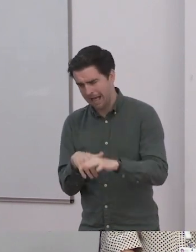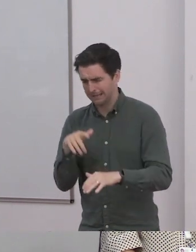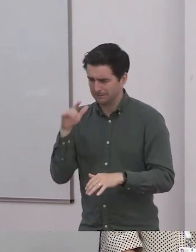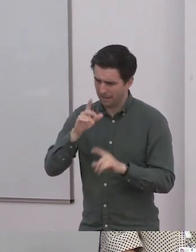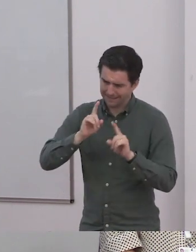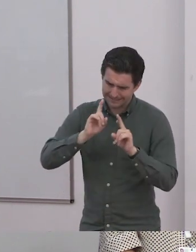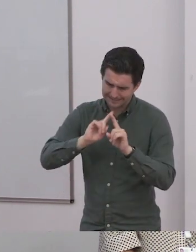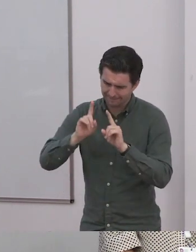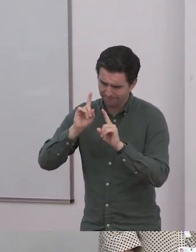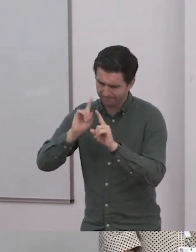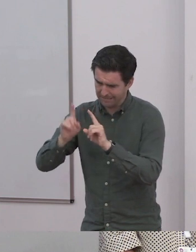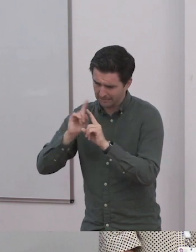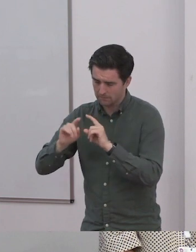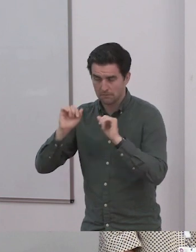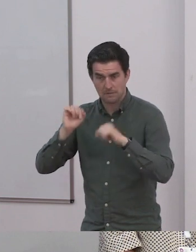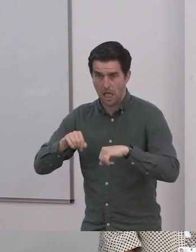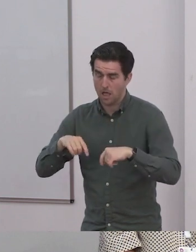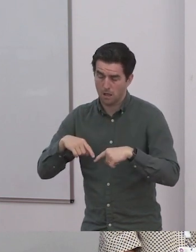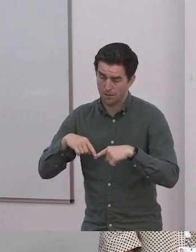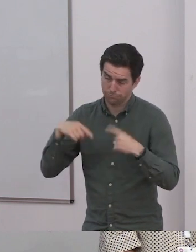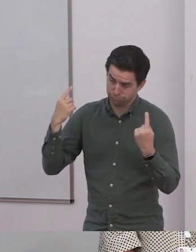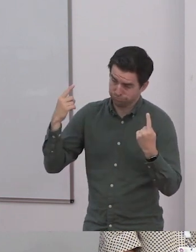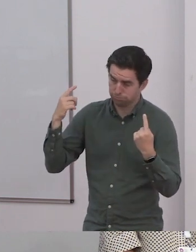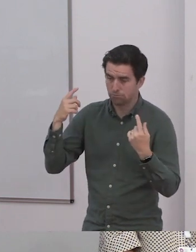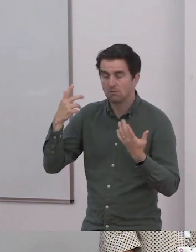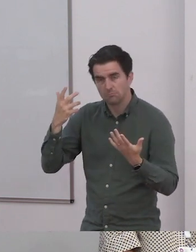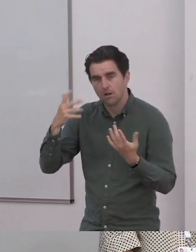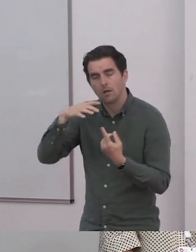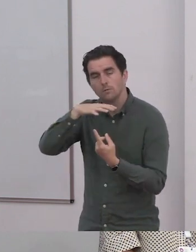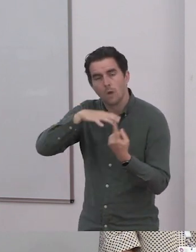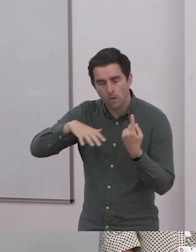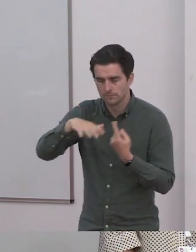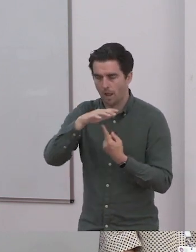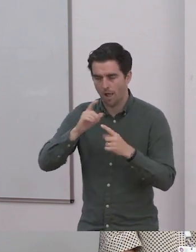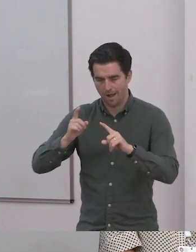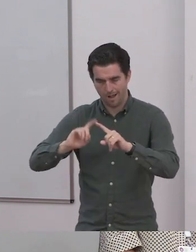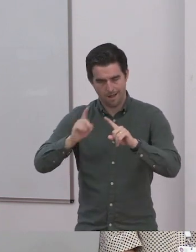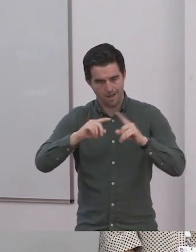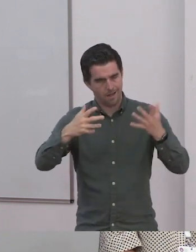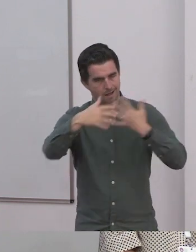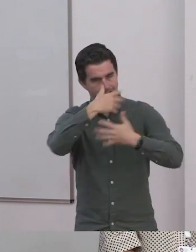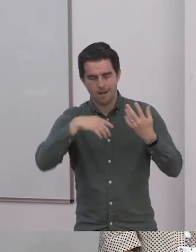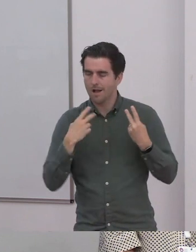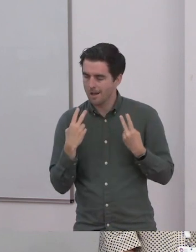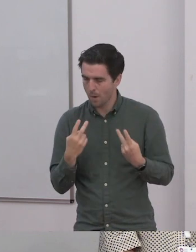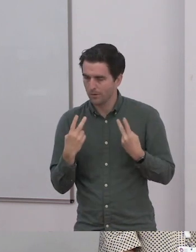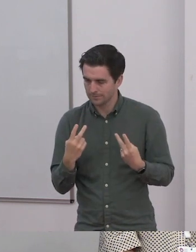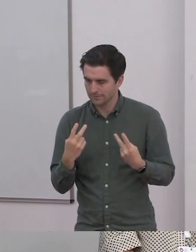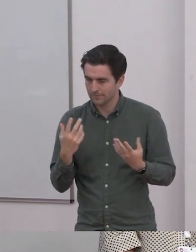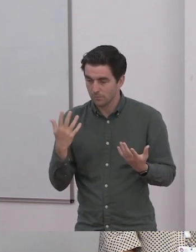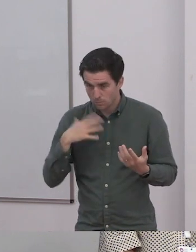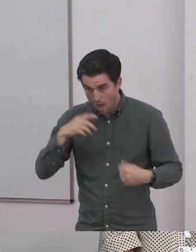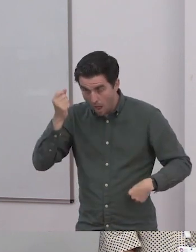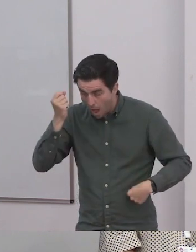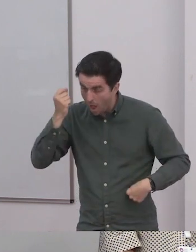the person. Not just look at some brain scanner and go, hmm, you appear to have this condition. You have to look at the person